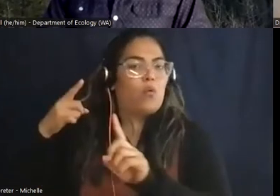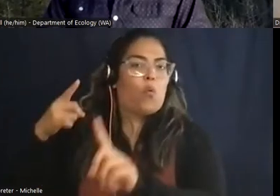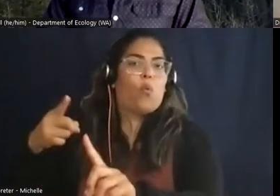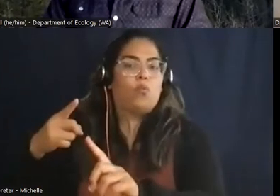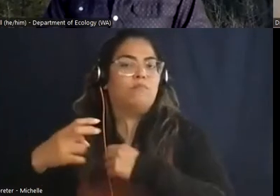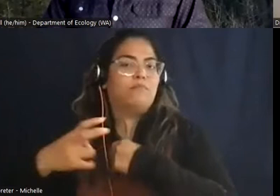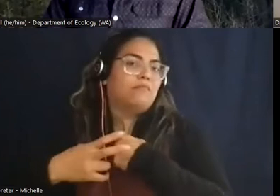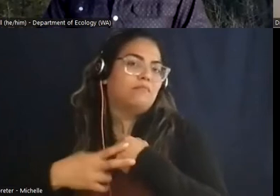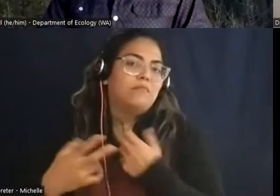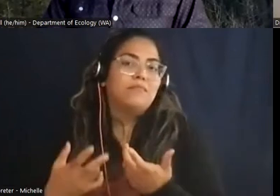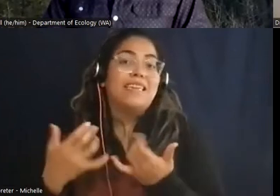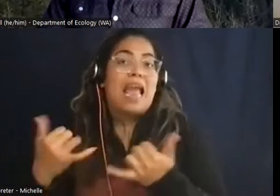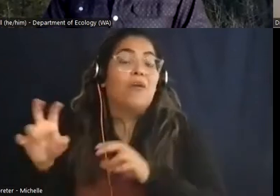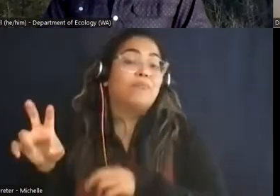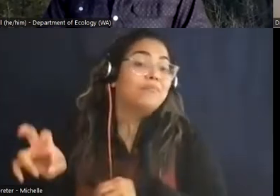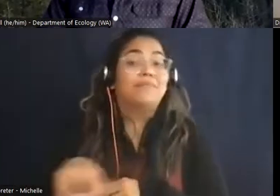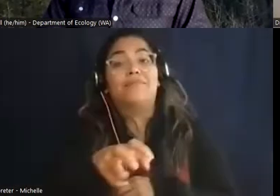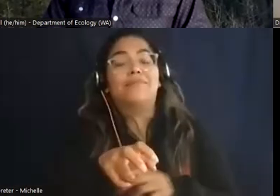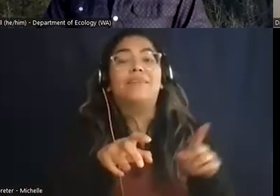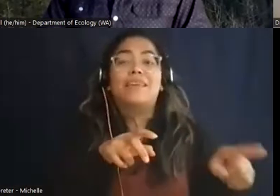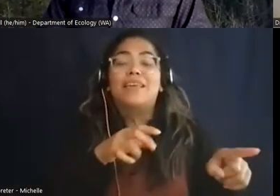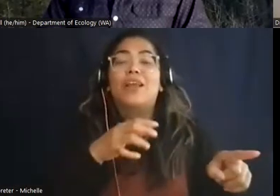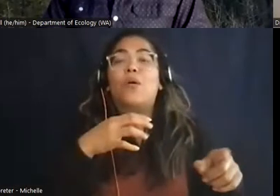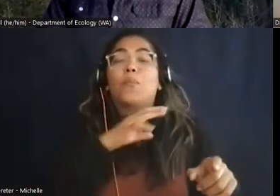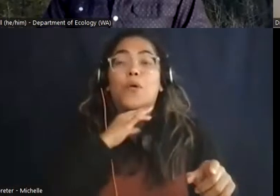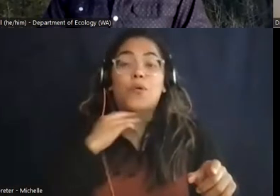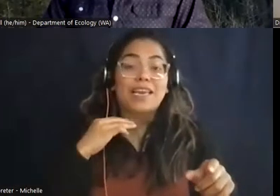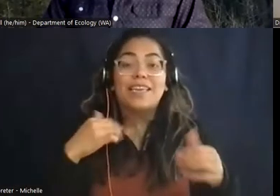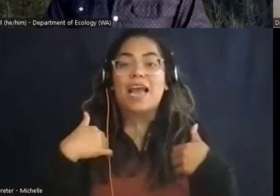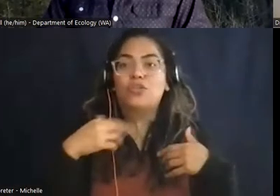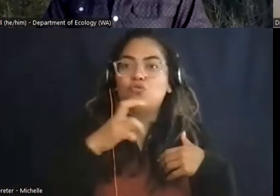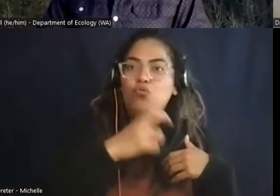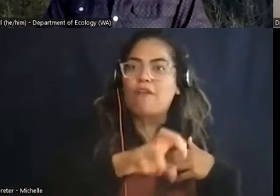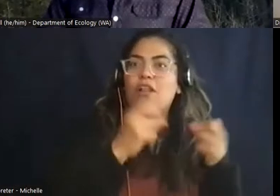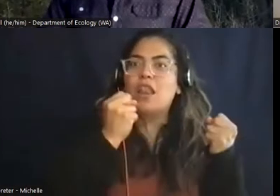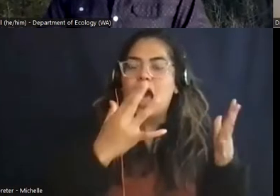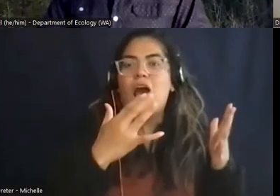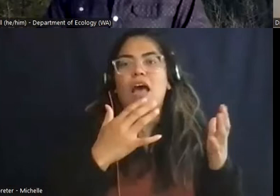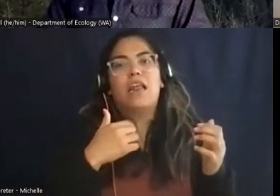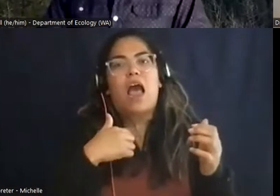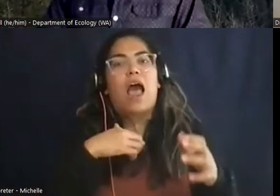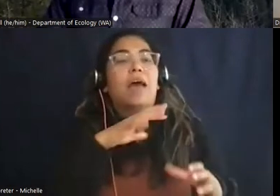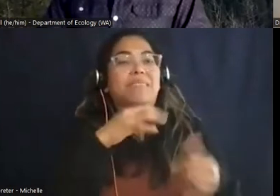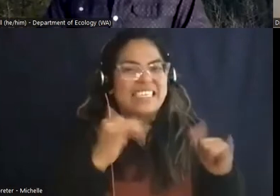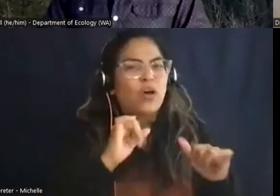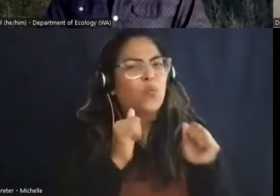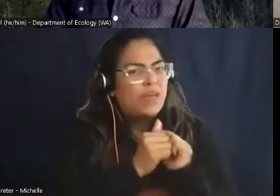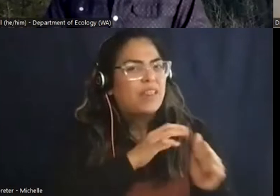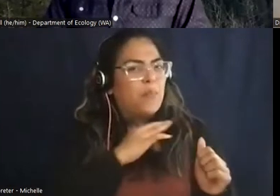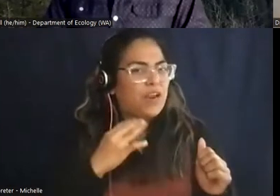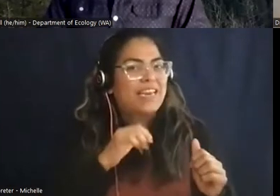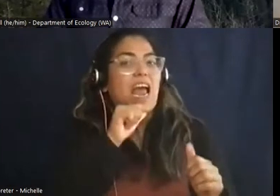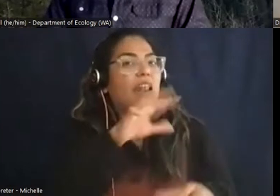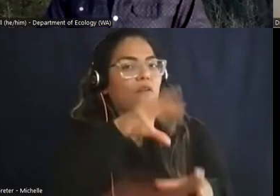This is a good segue to the Marine Corps. With the Marine Corps, I travel a lot. I'm still with the Marine Corps. I'm not in the Marine Corps anymore, but I